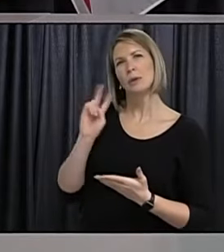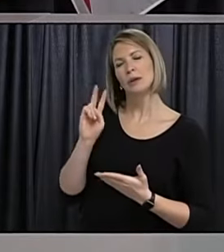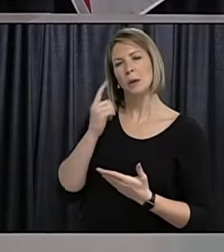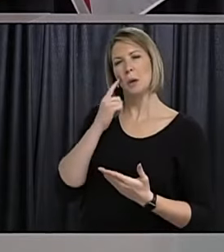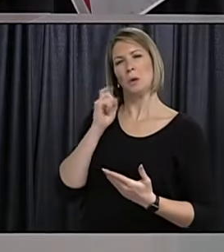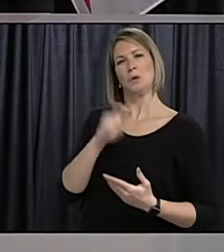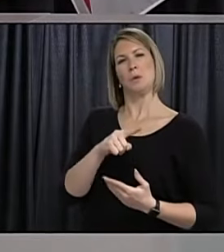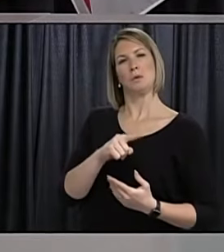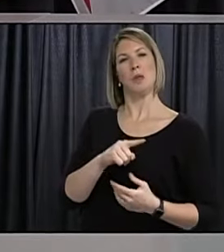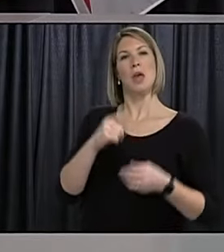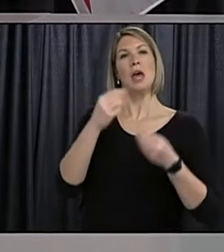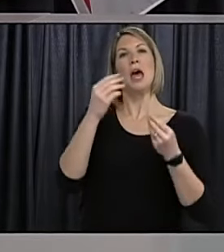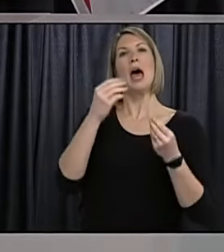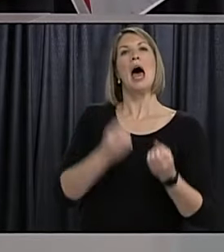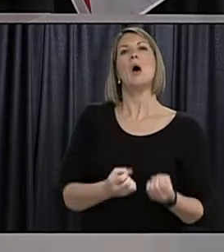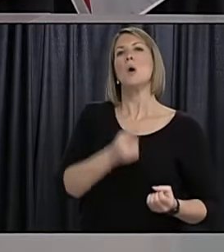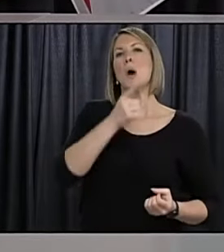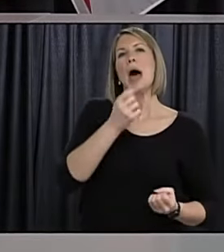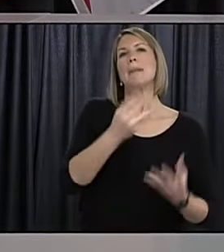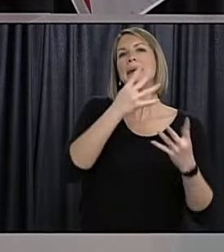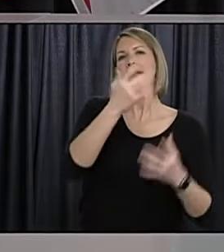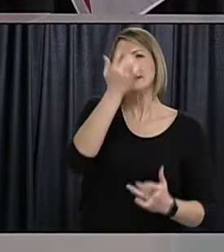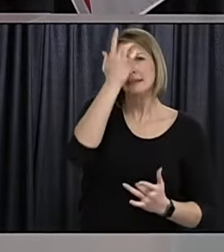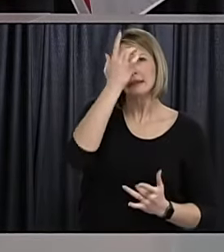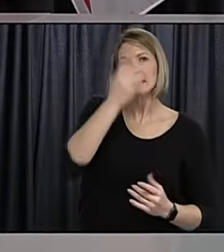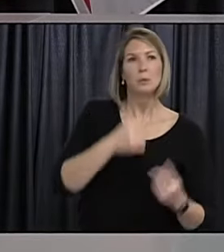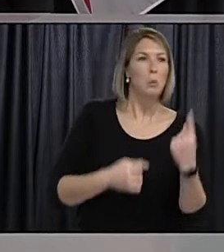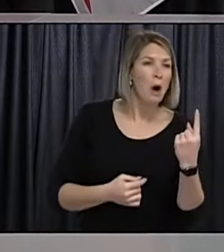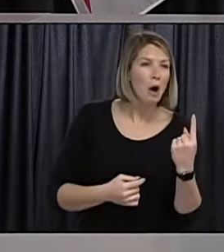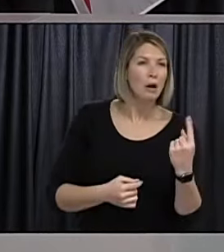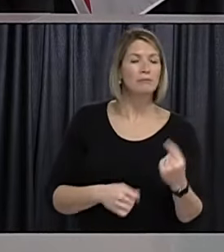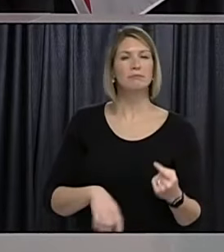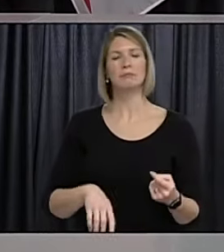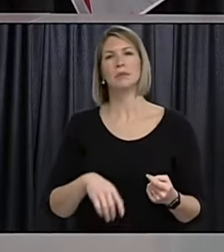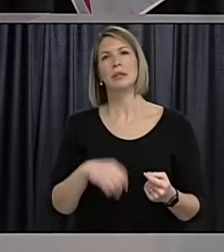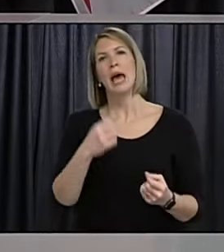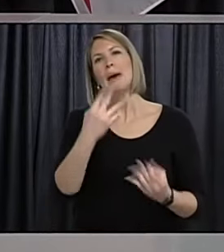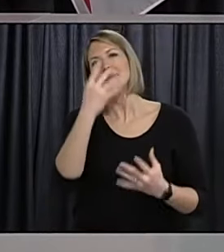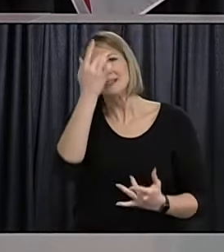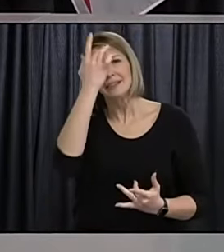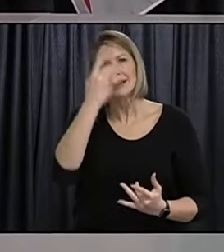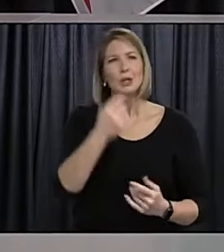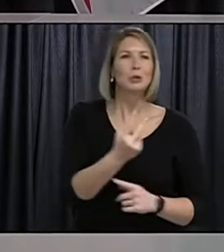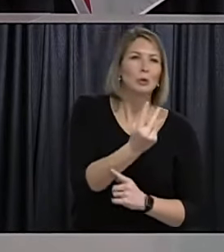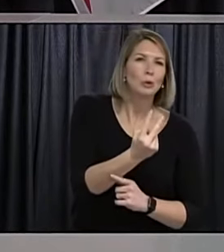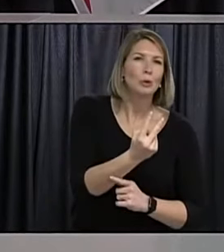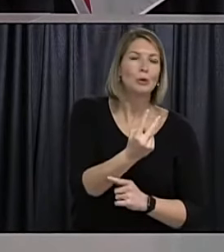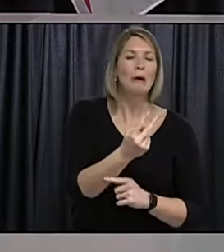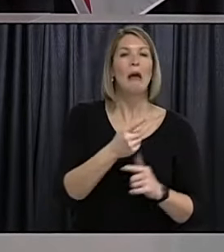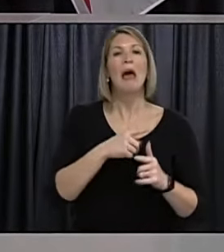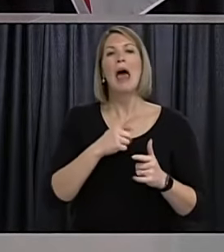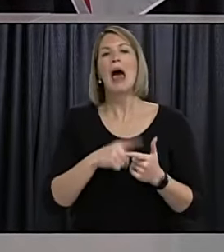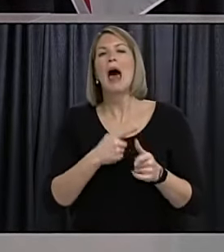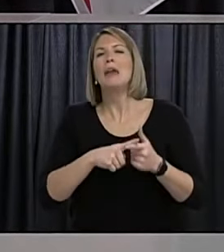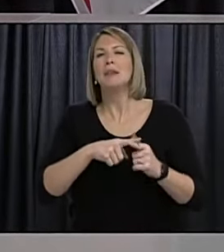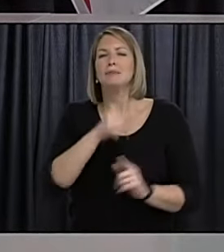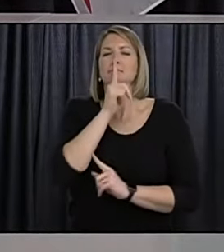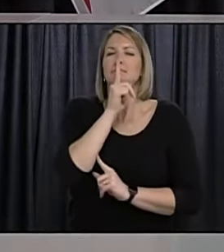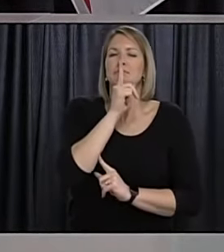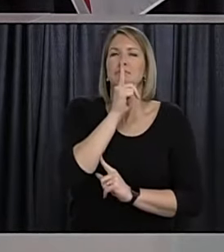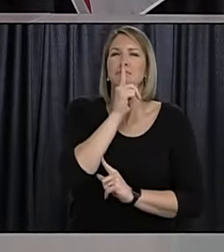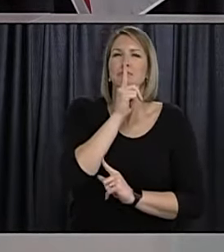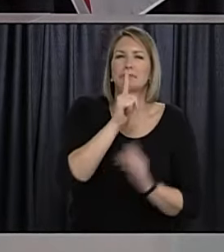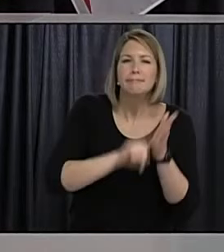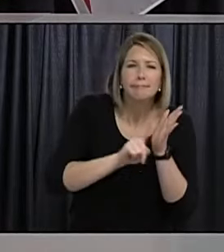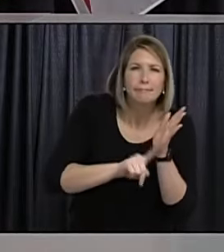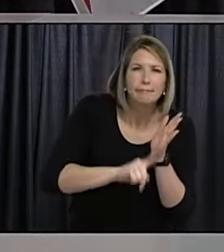of the case is under investigation and hasn't been identified yet and then the next day we would find out that it's travel related and that person had arrived